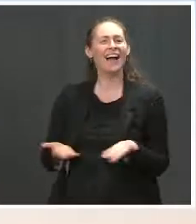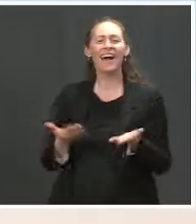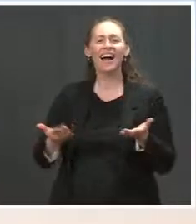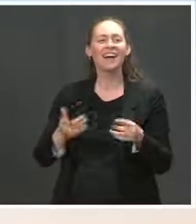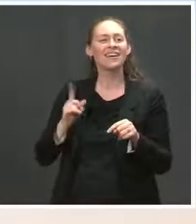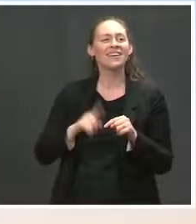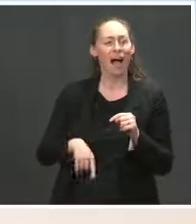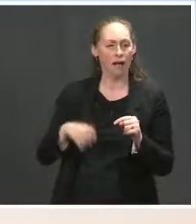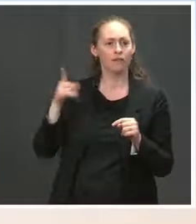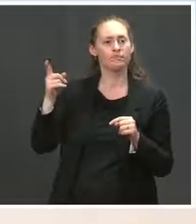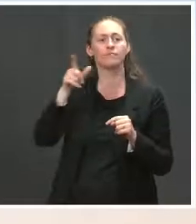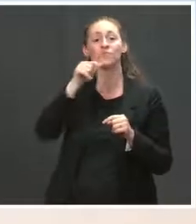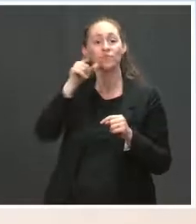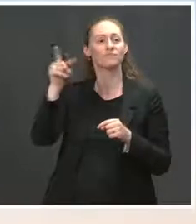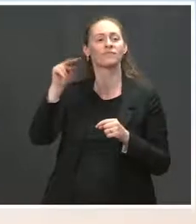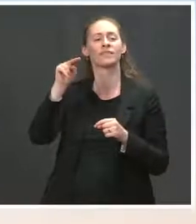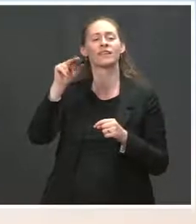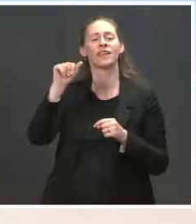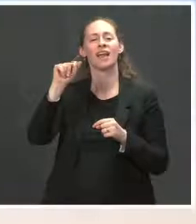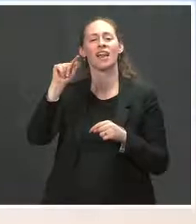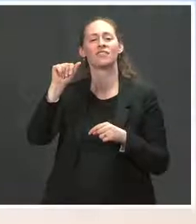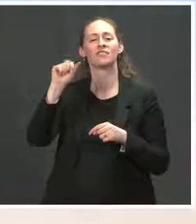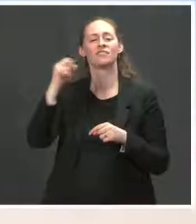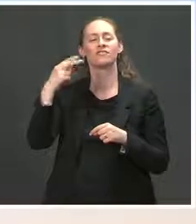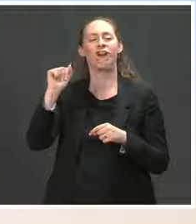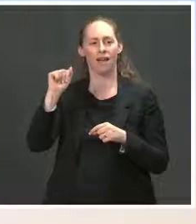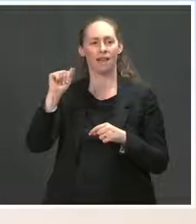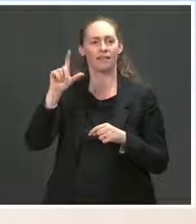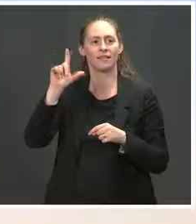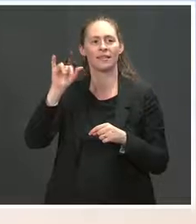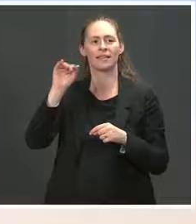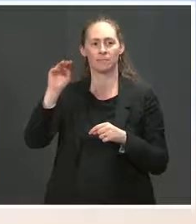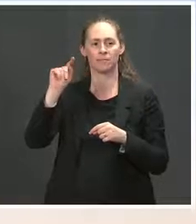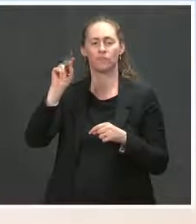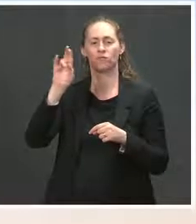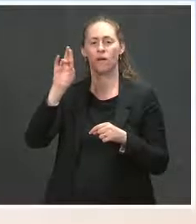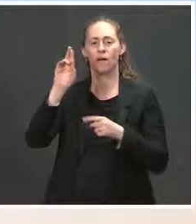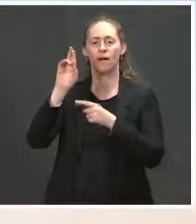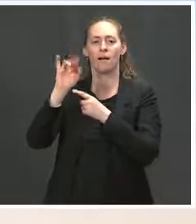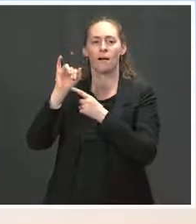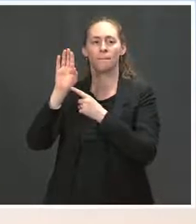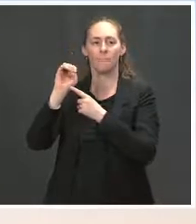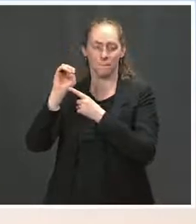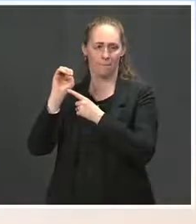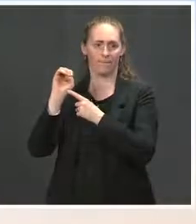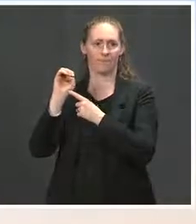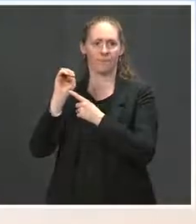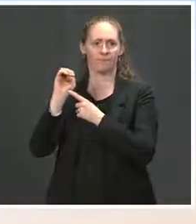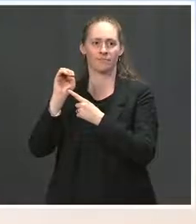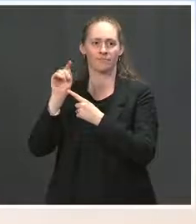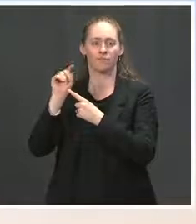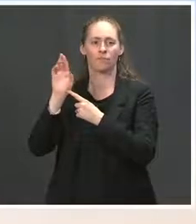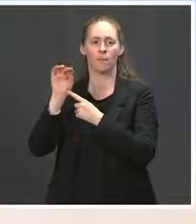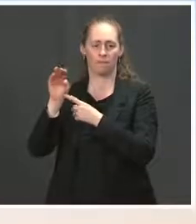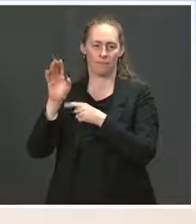Natasha Lindstrom of the Pittsburgh Tribune Review. And I understand not to embarrass you, Natasha, but today's your birthday. Is today your birthday?